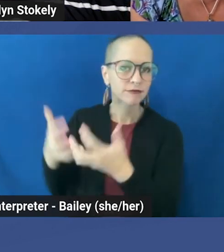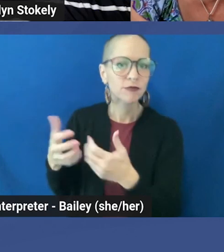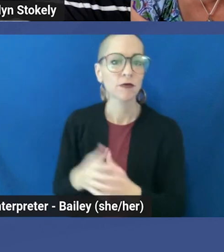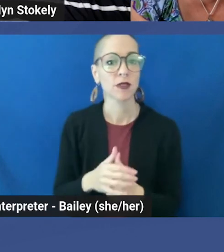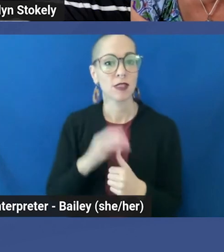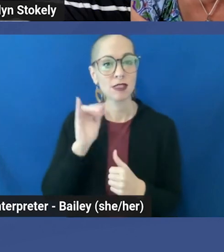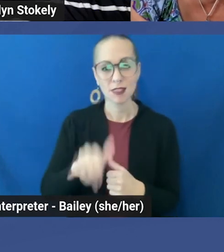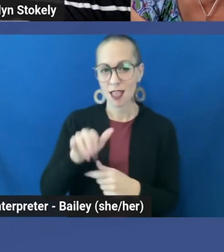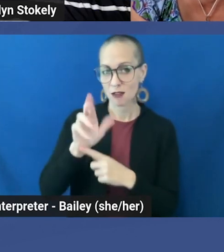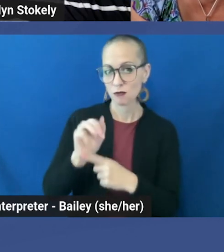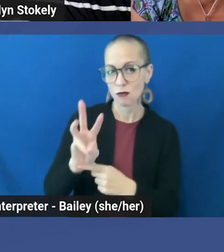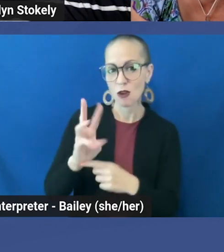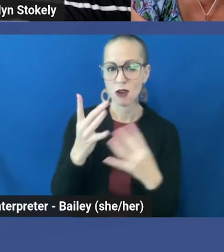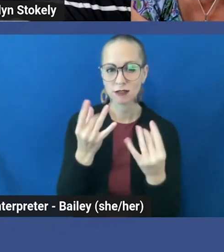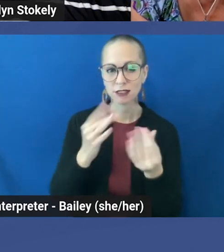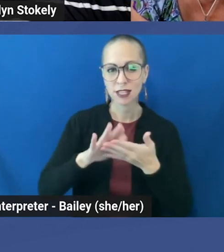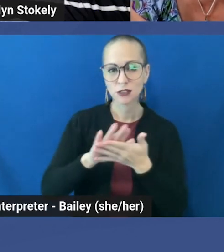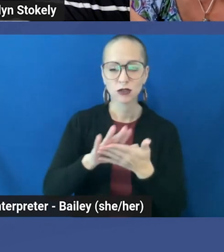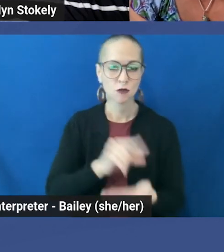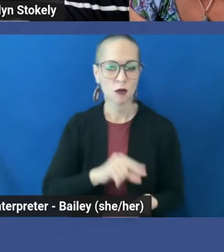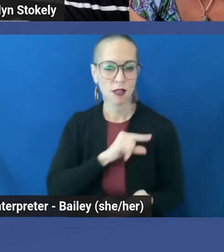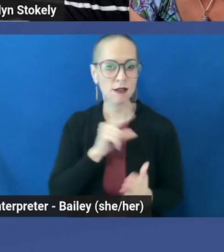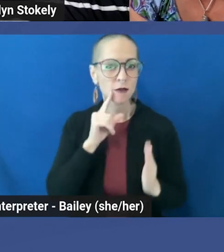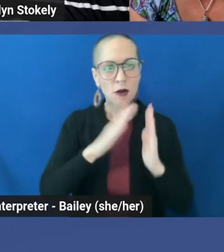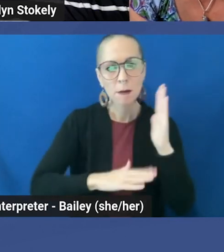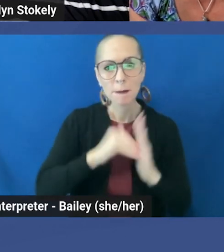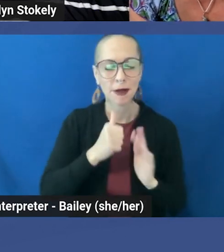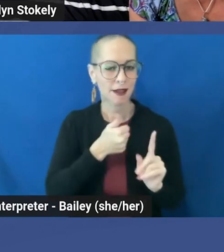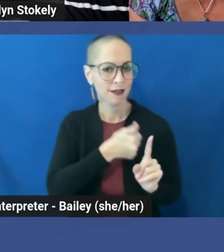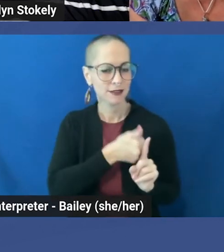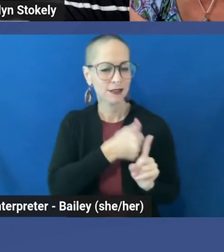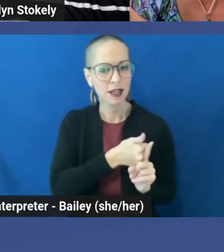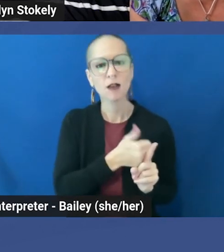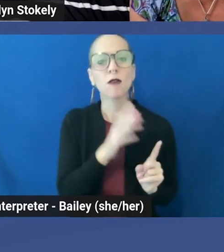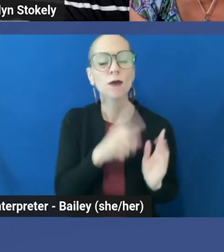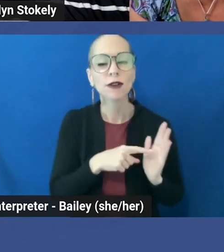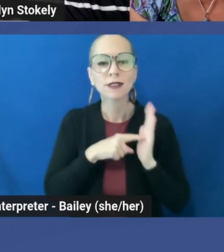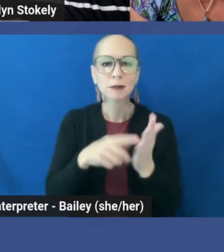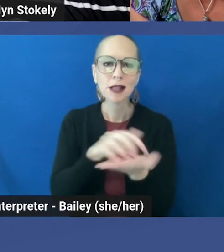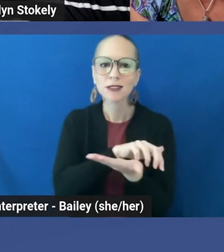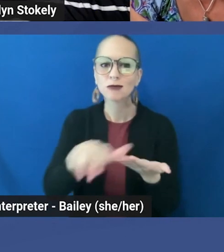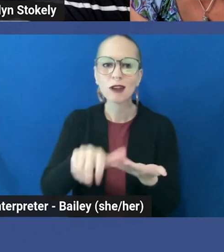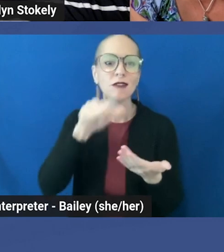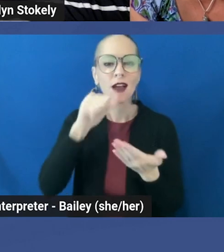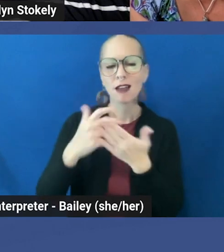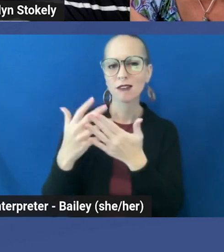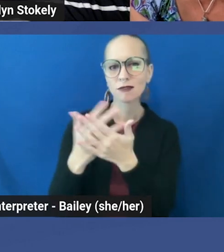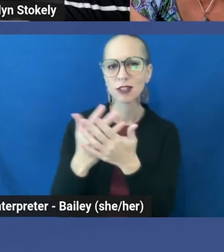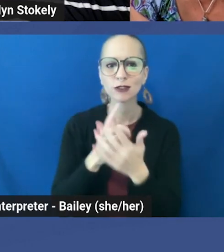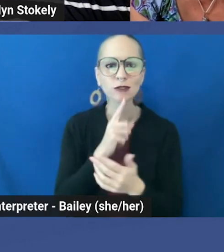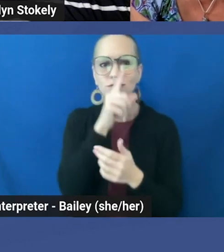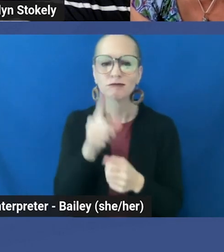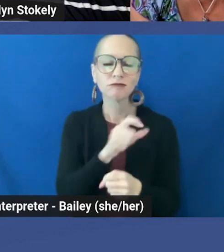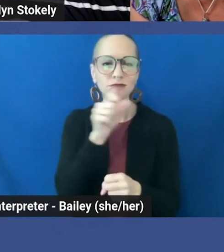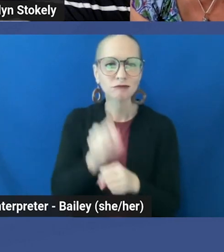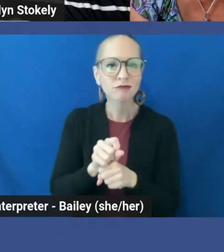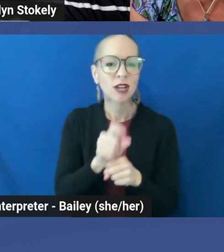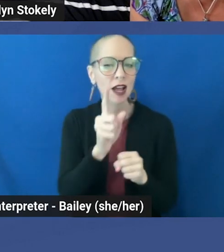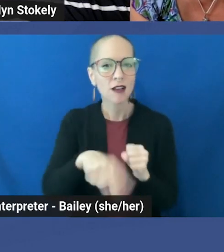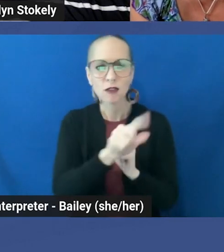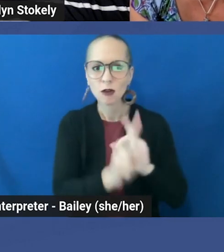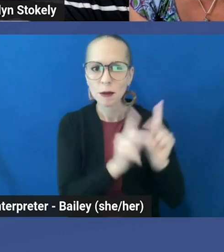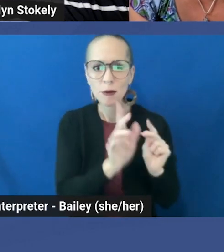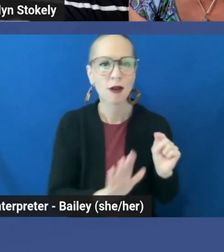quality of acrylic paint can symbolize the rough, unfiltered reality of these individuals'